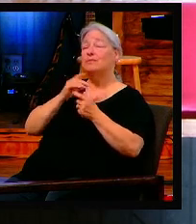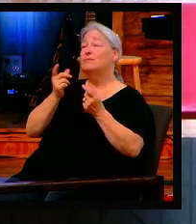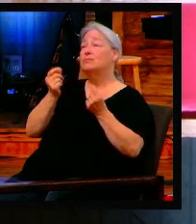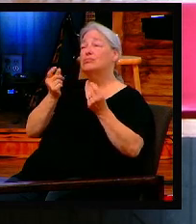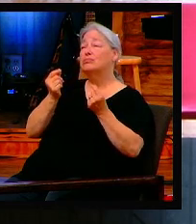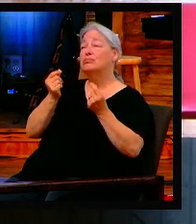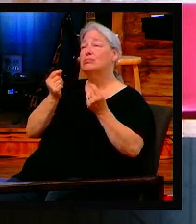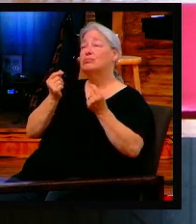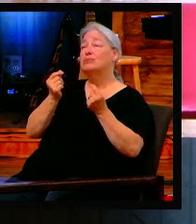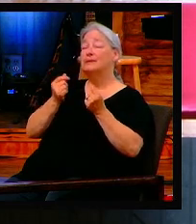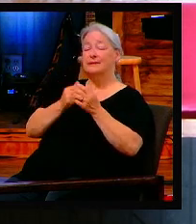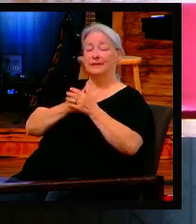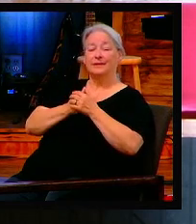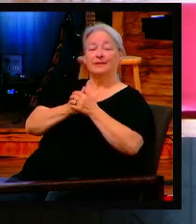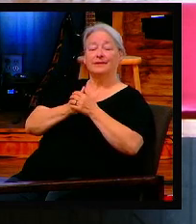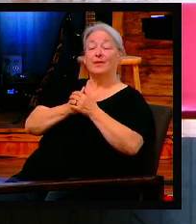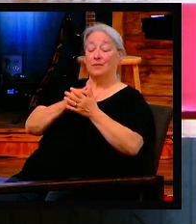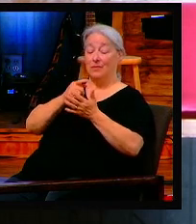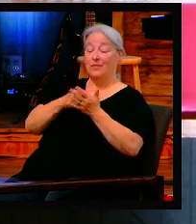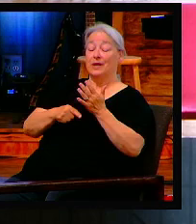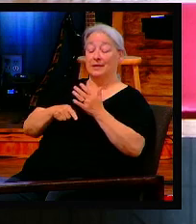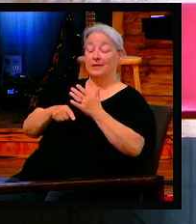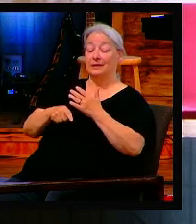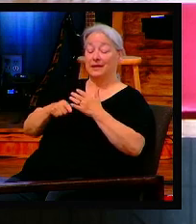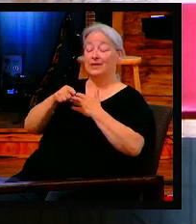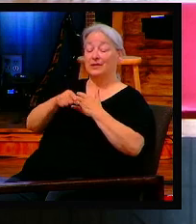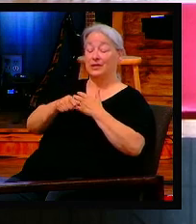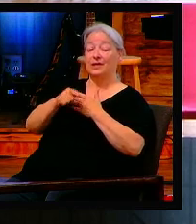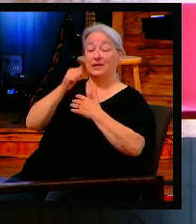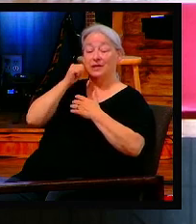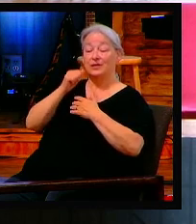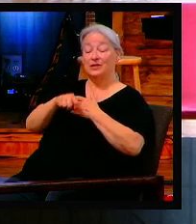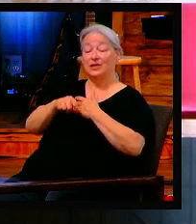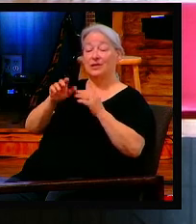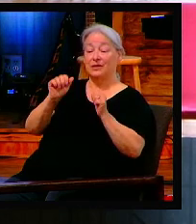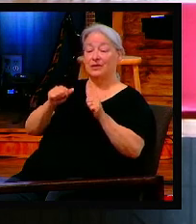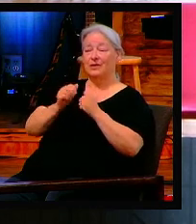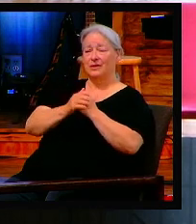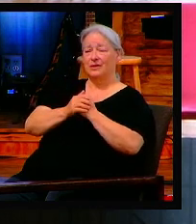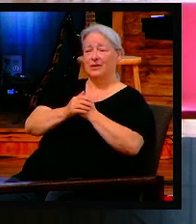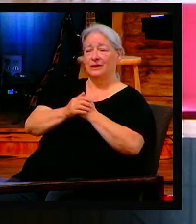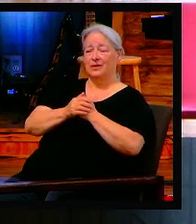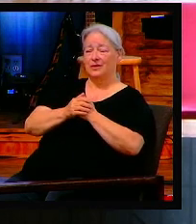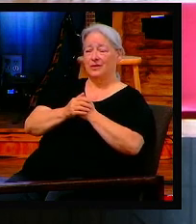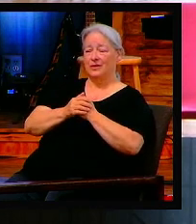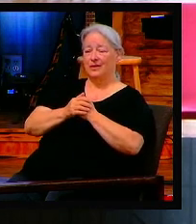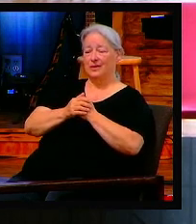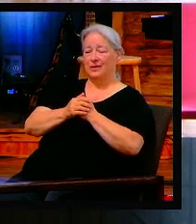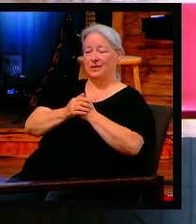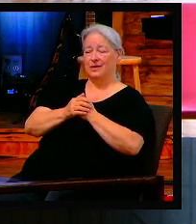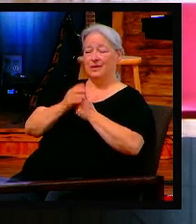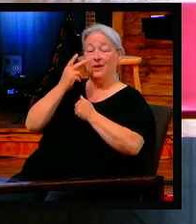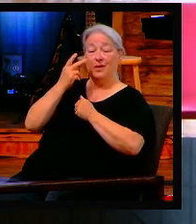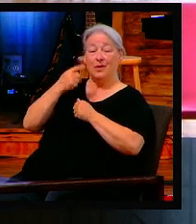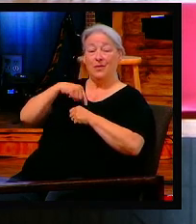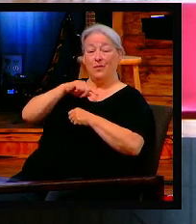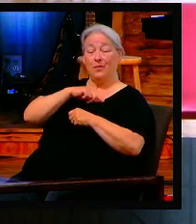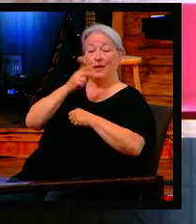I'm not so upset with local schools, but we all have seen some videos of some school boards that have lost their mind.